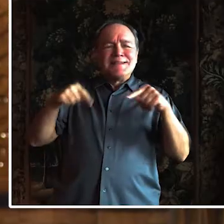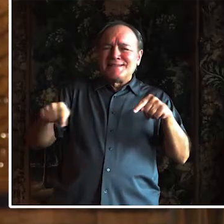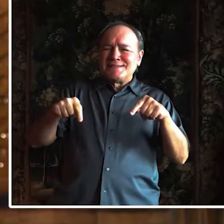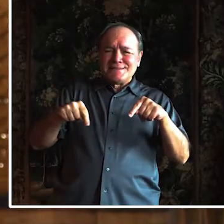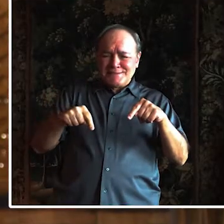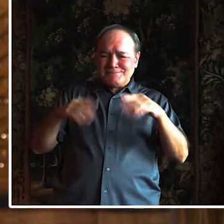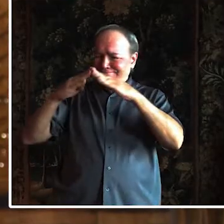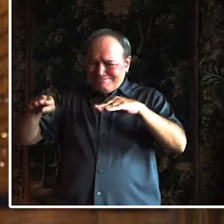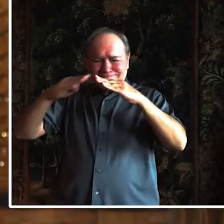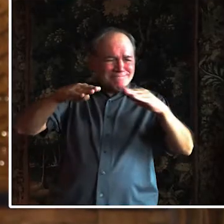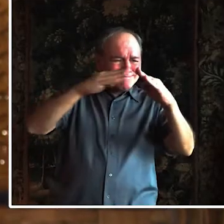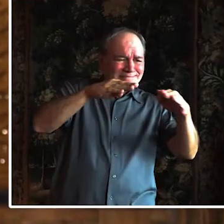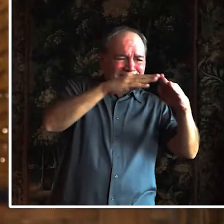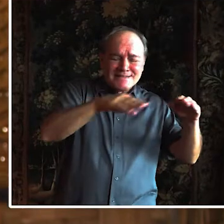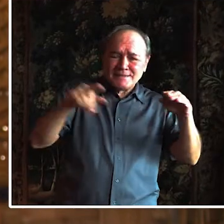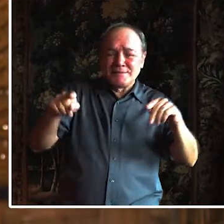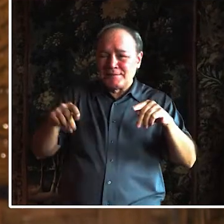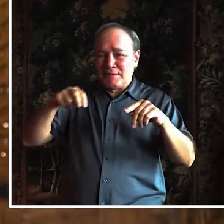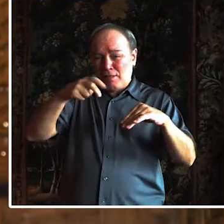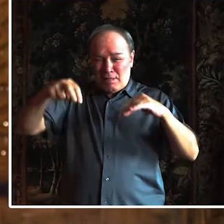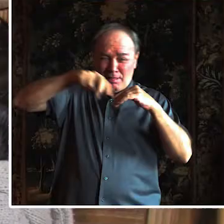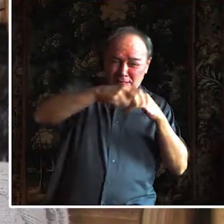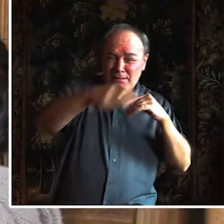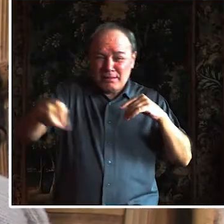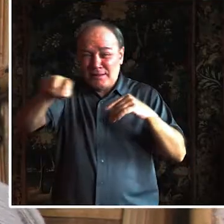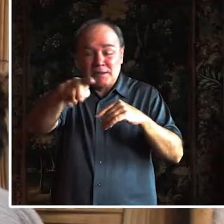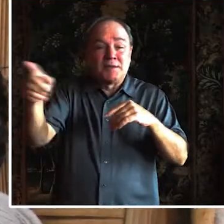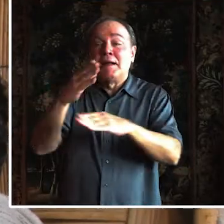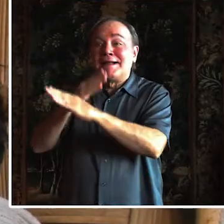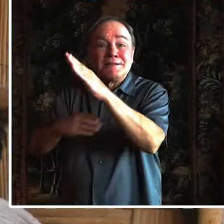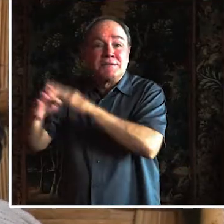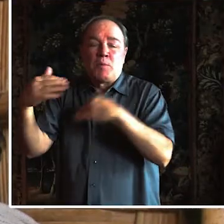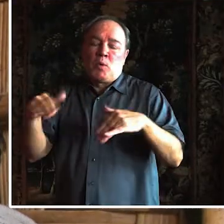When I go for walks, my legs hurt. I'm sorry.